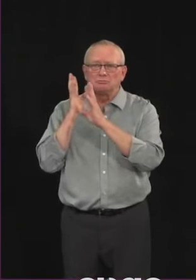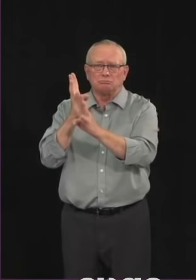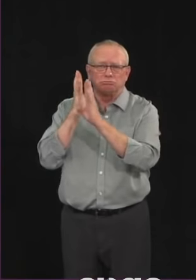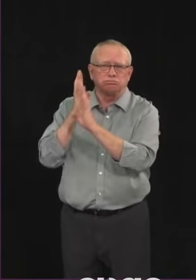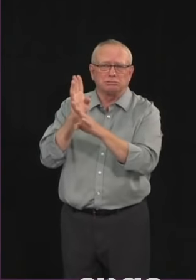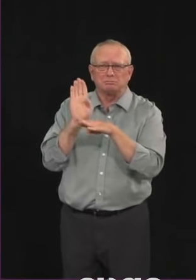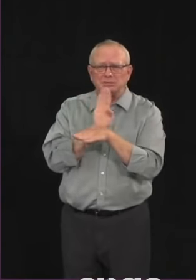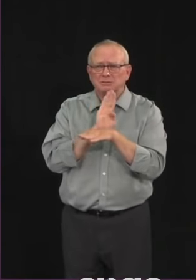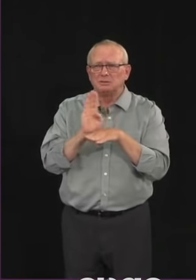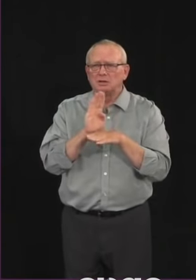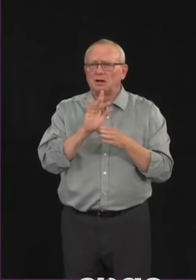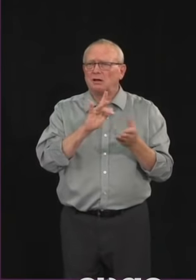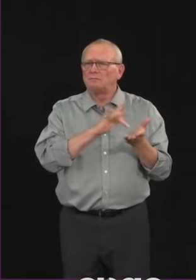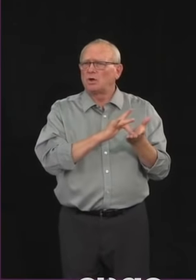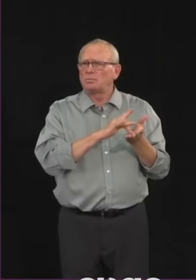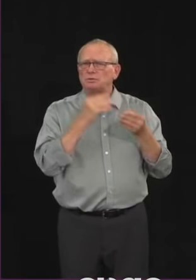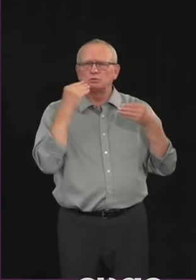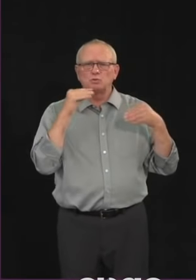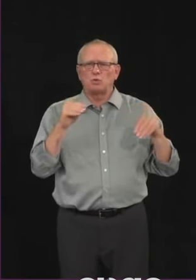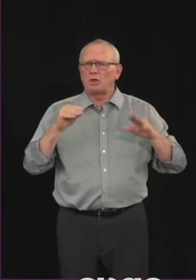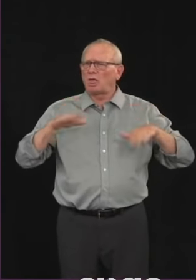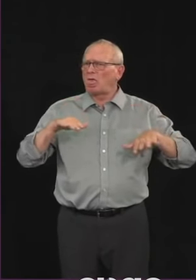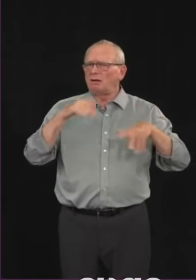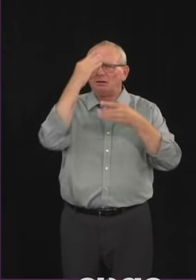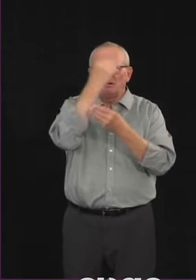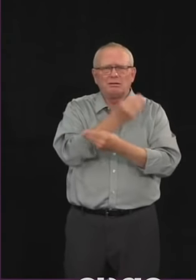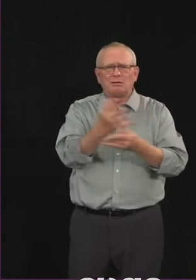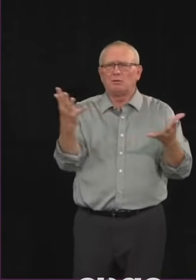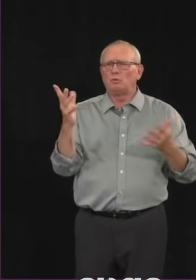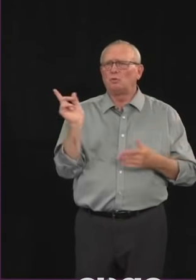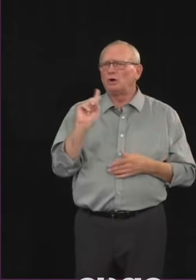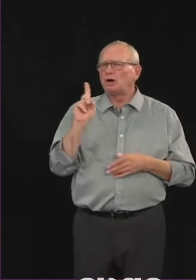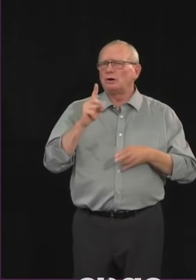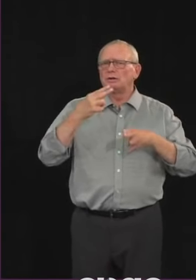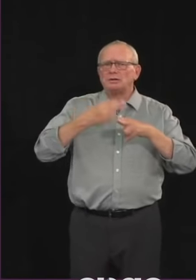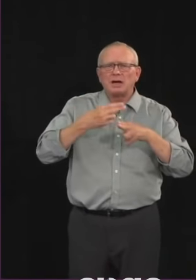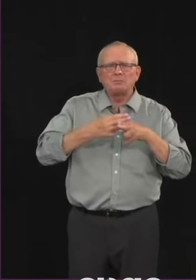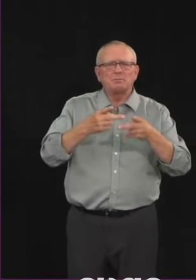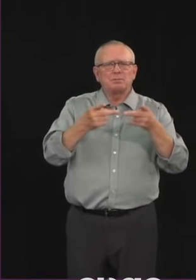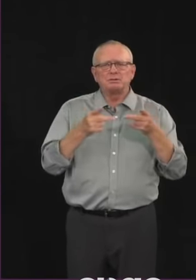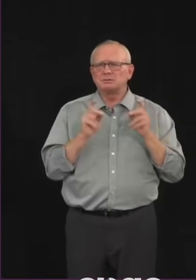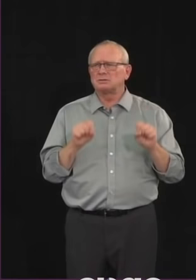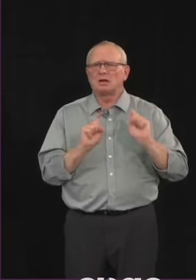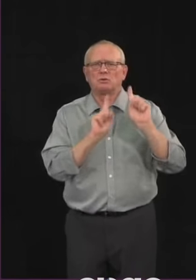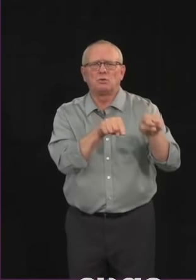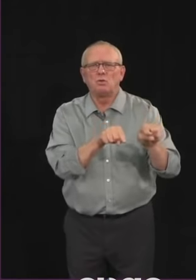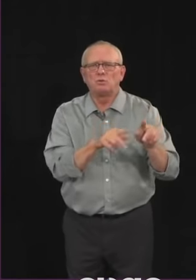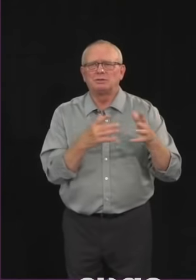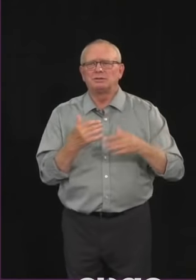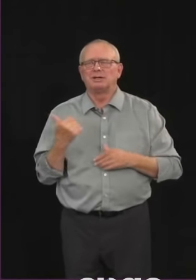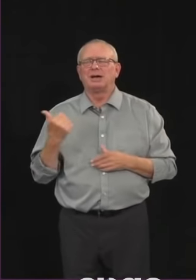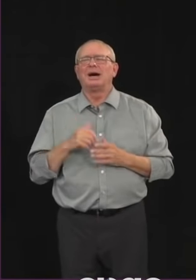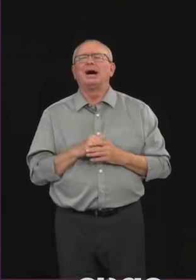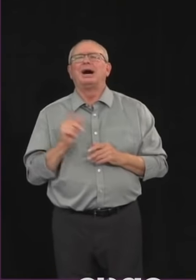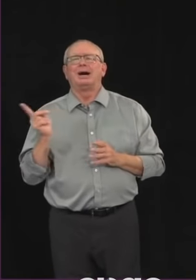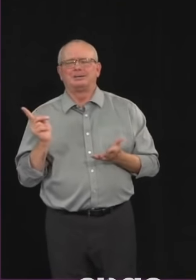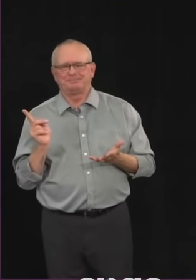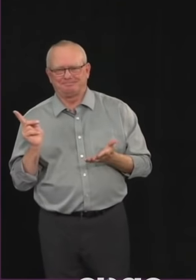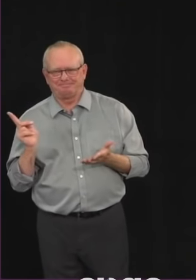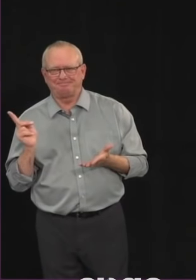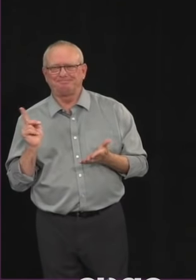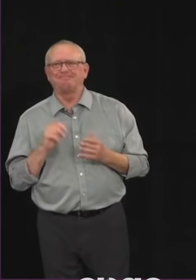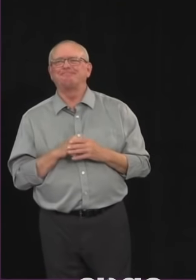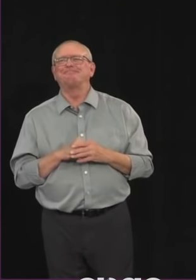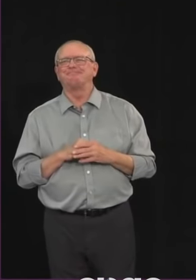That's absolutely an important point. We have been having discussions about how we can release that information. The original